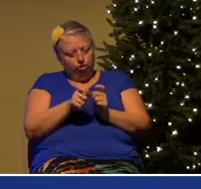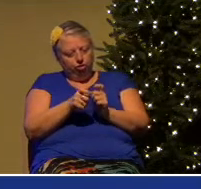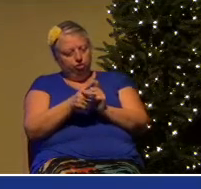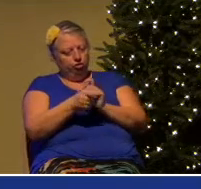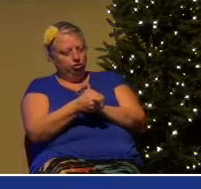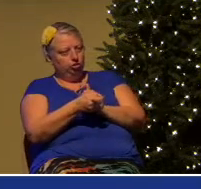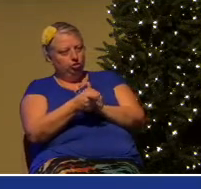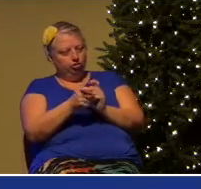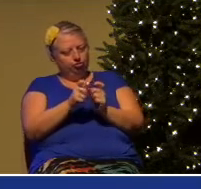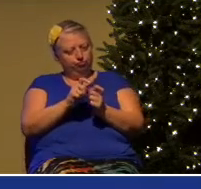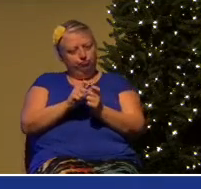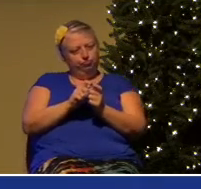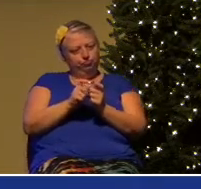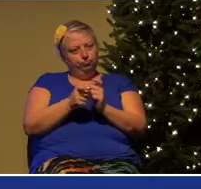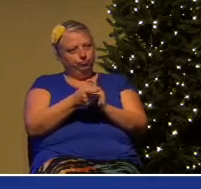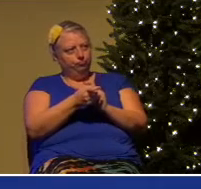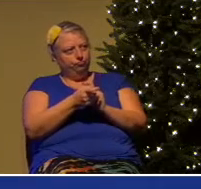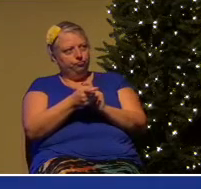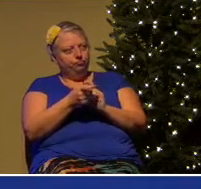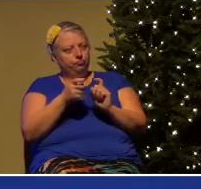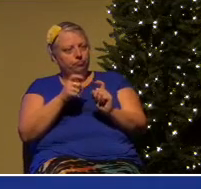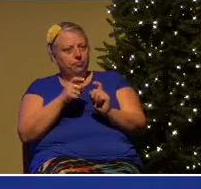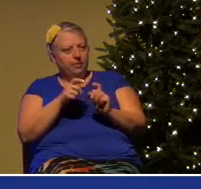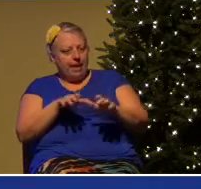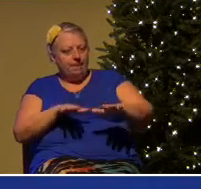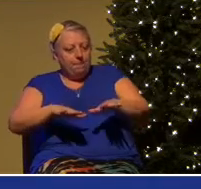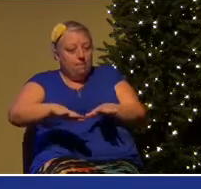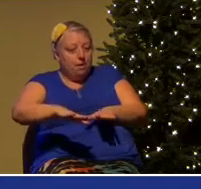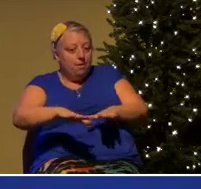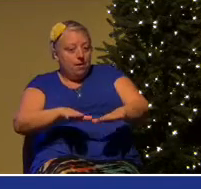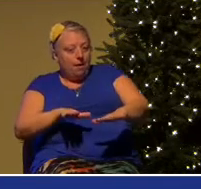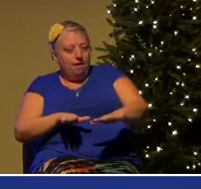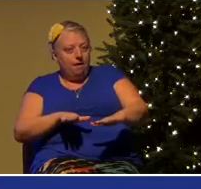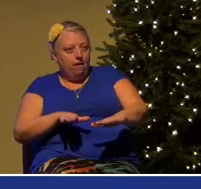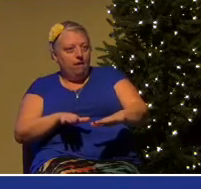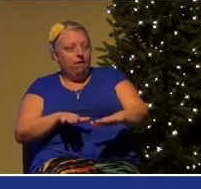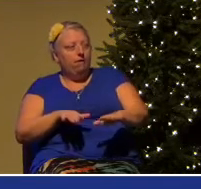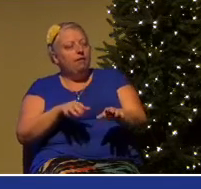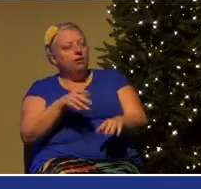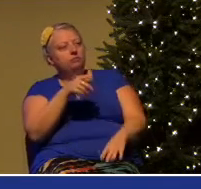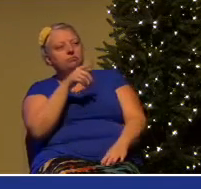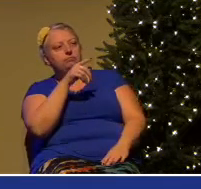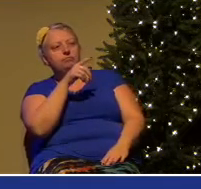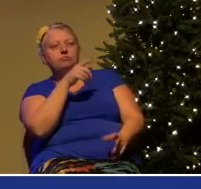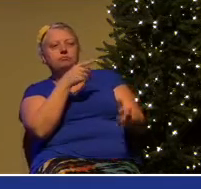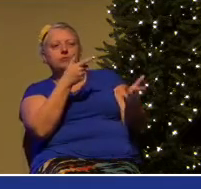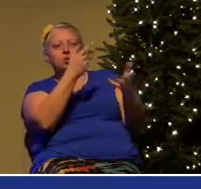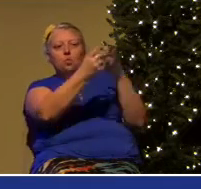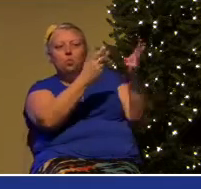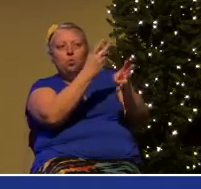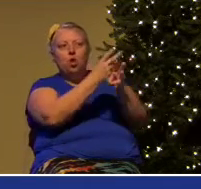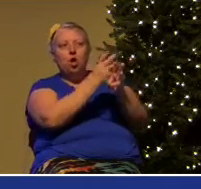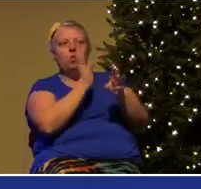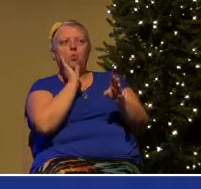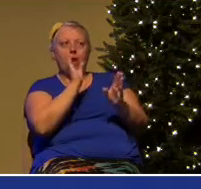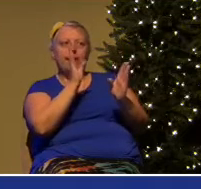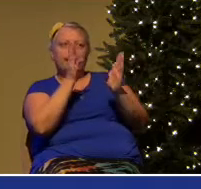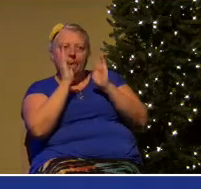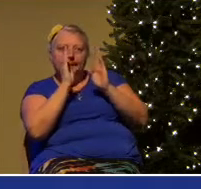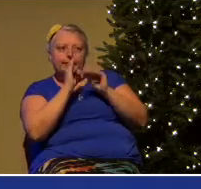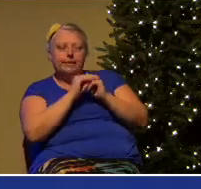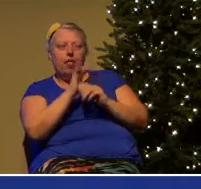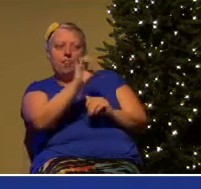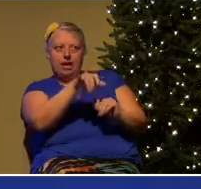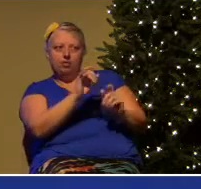have a hearing in the world? Because that, of course, is where the challenge